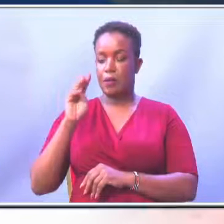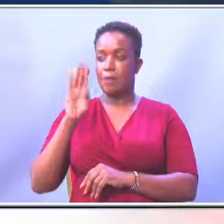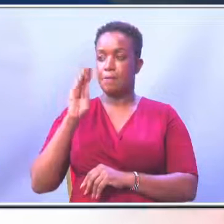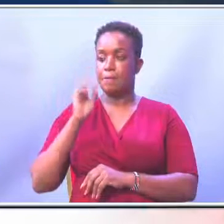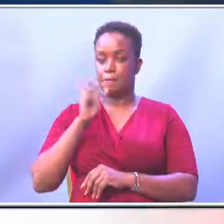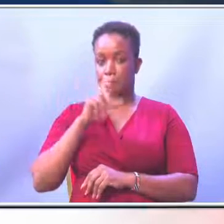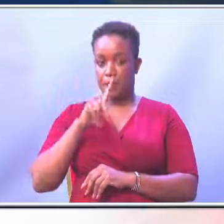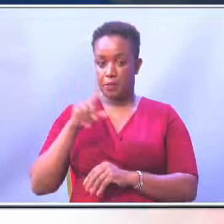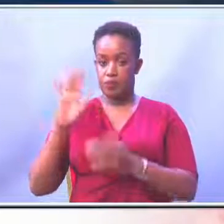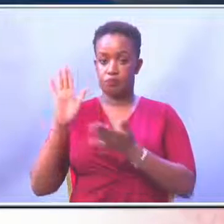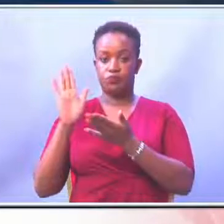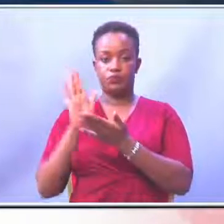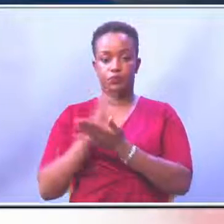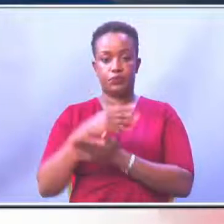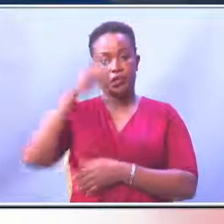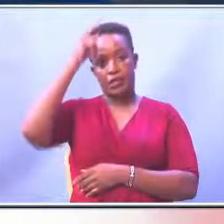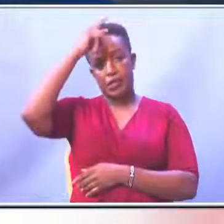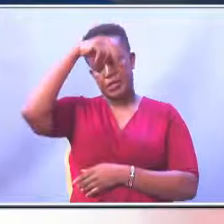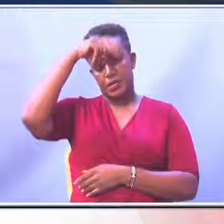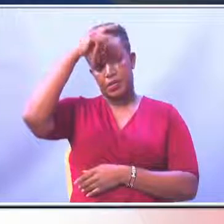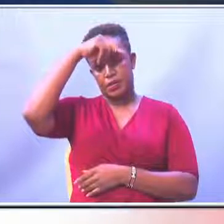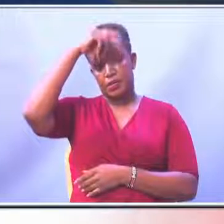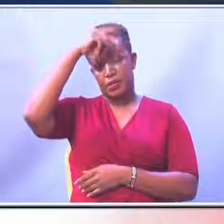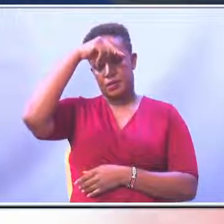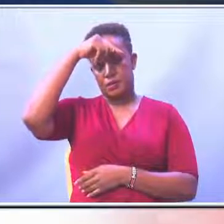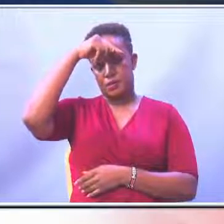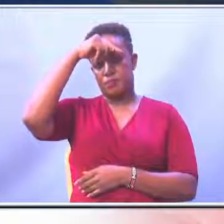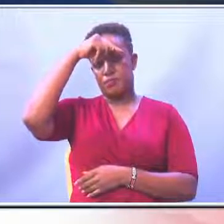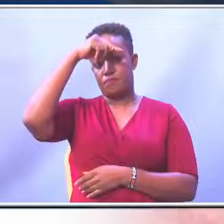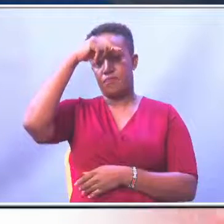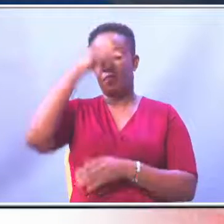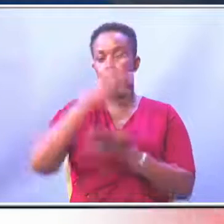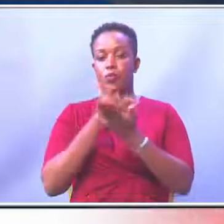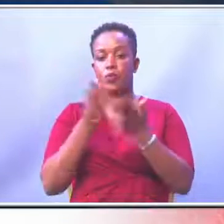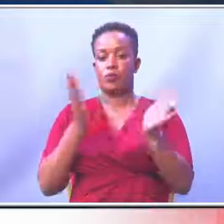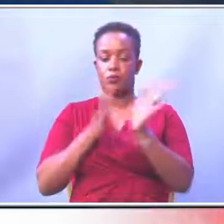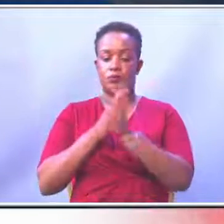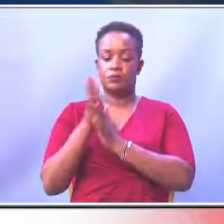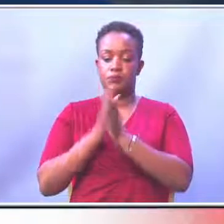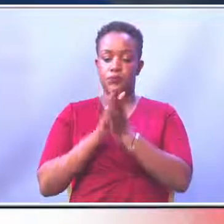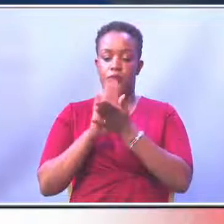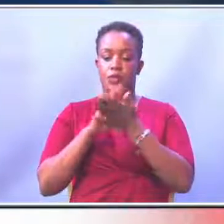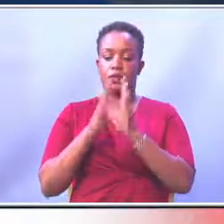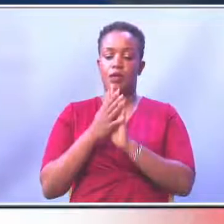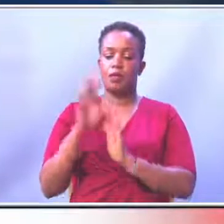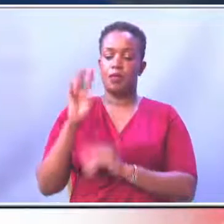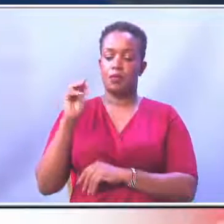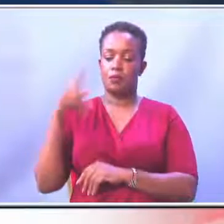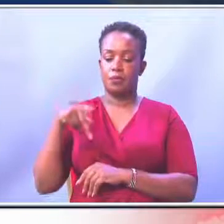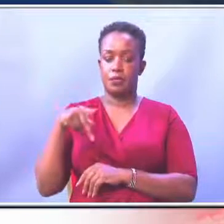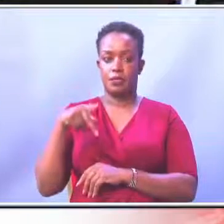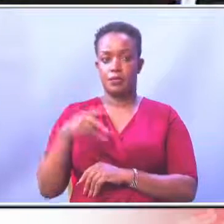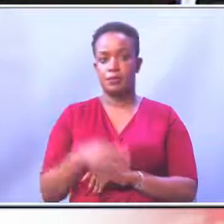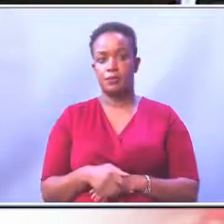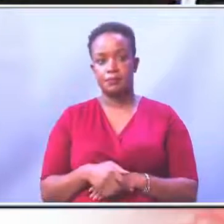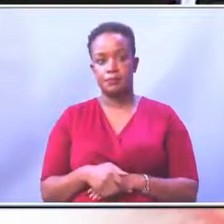to scrap off degree requirements for those aspiring to be members of Parliament. Sharon Baranga reports.